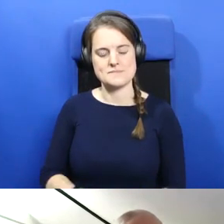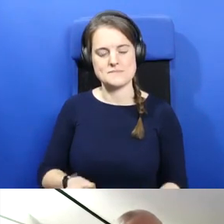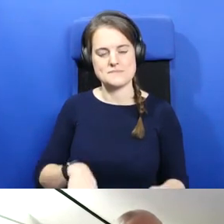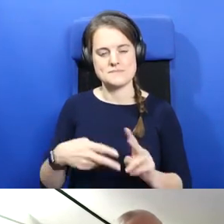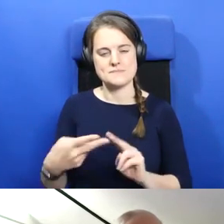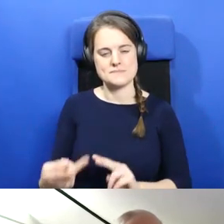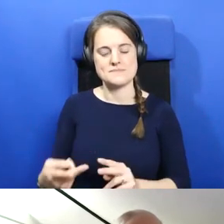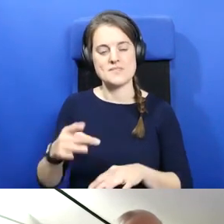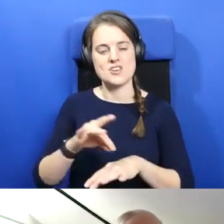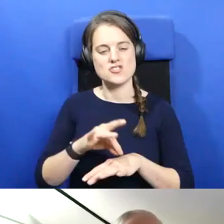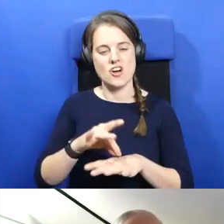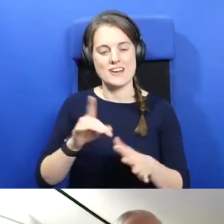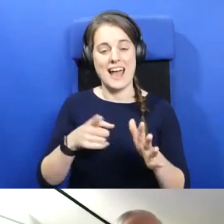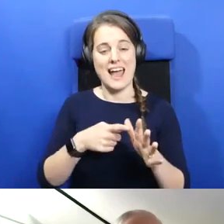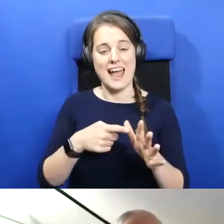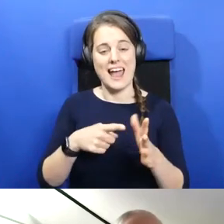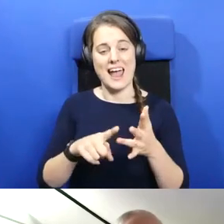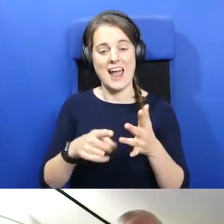Angus.